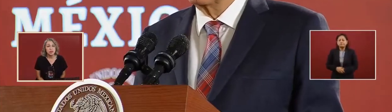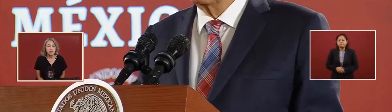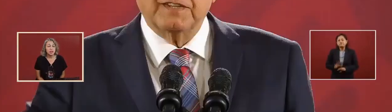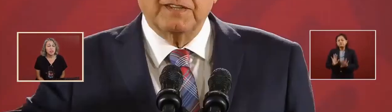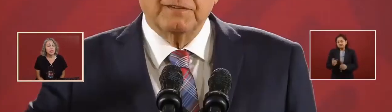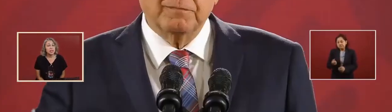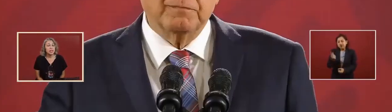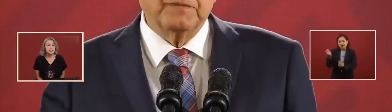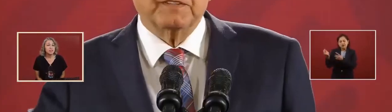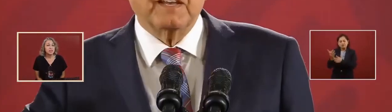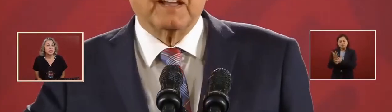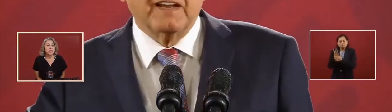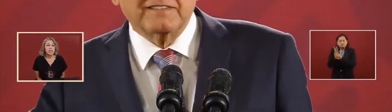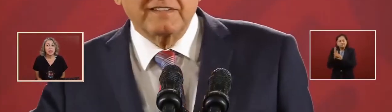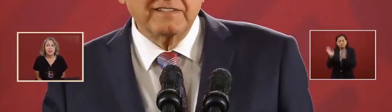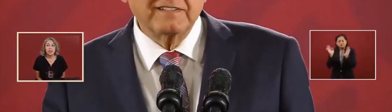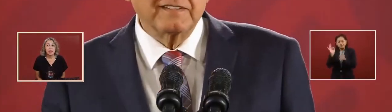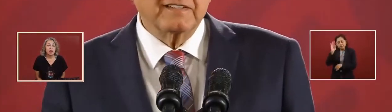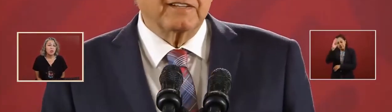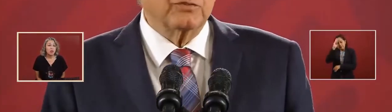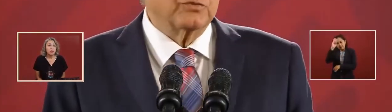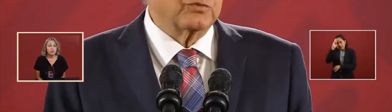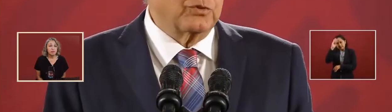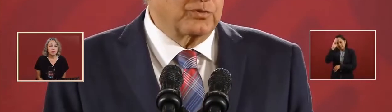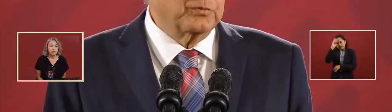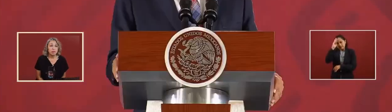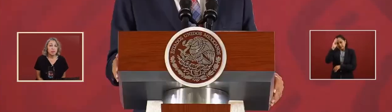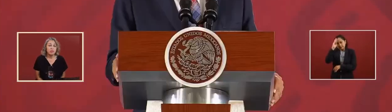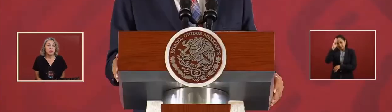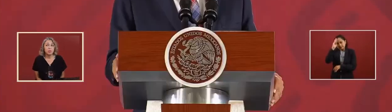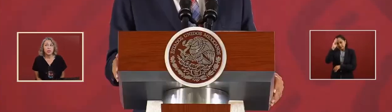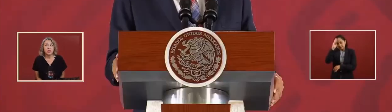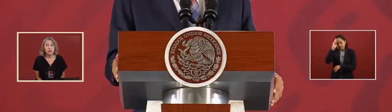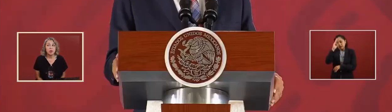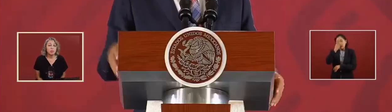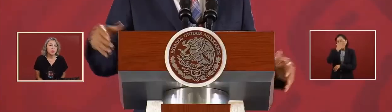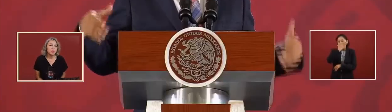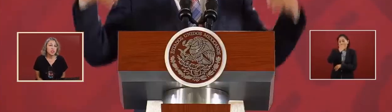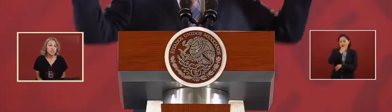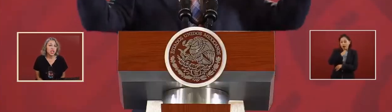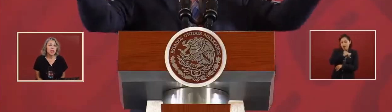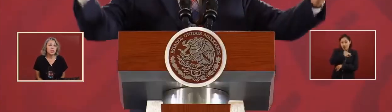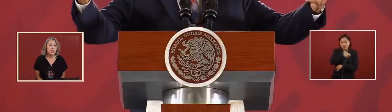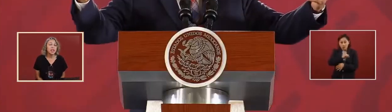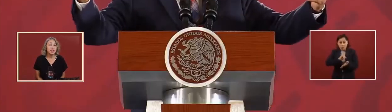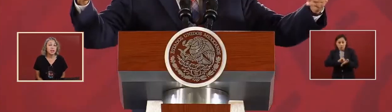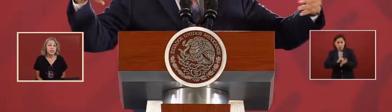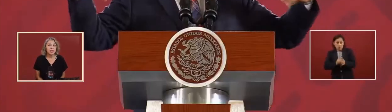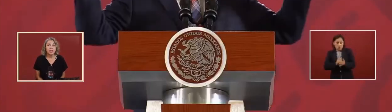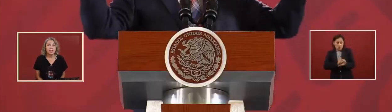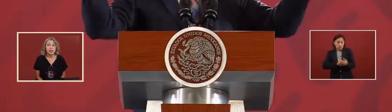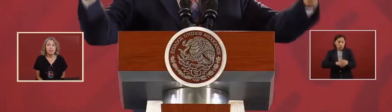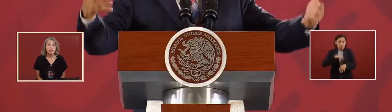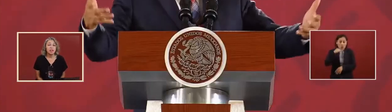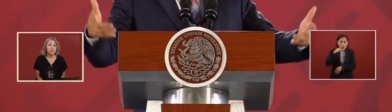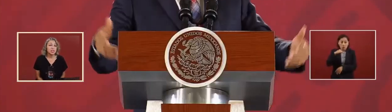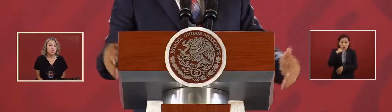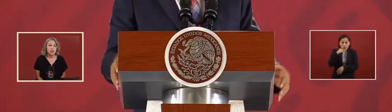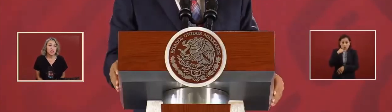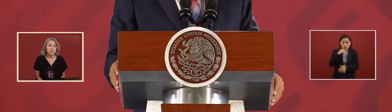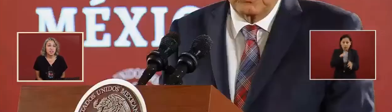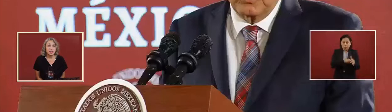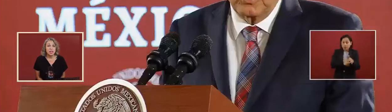oh, if you put the corrupt people in jail, then you can construct a New Mexico.